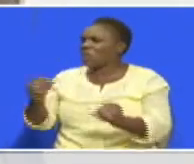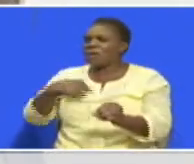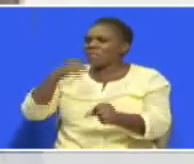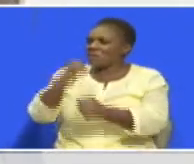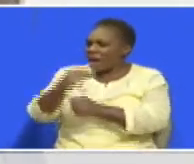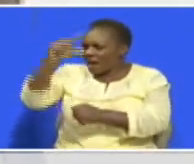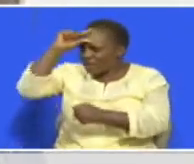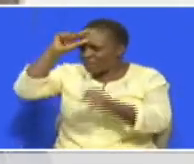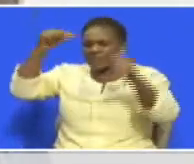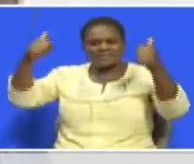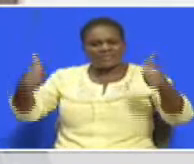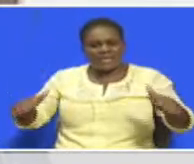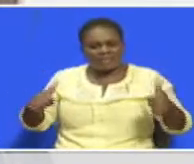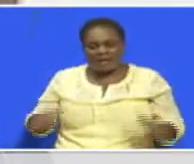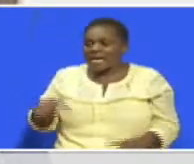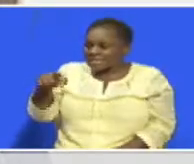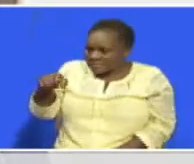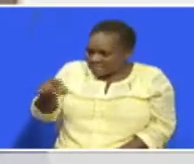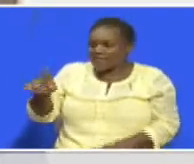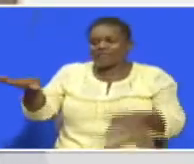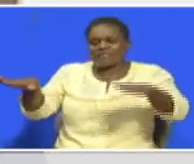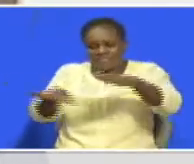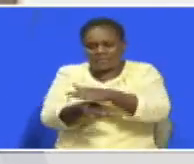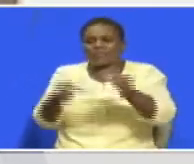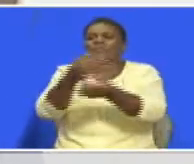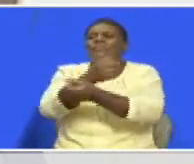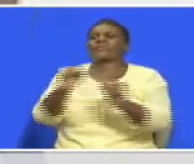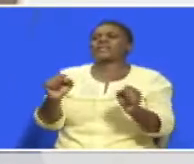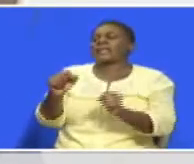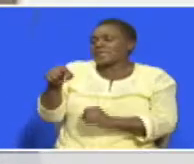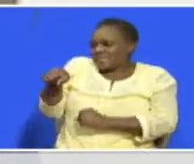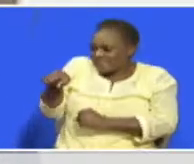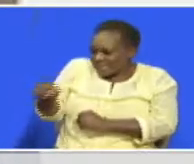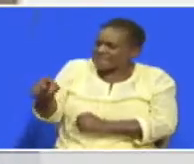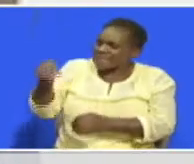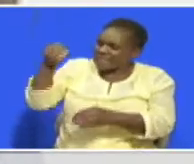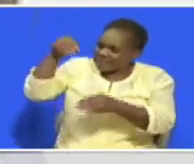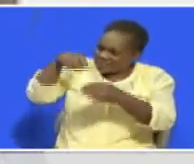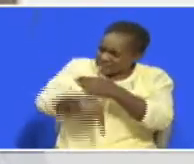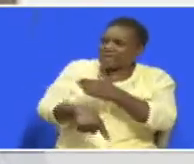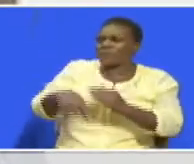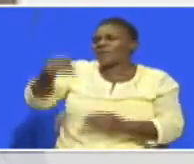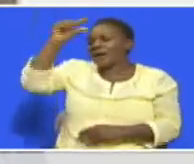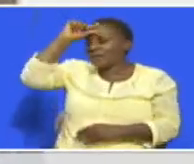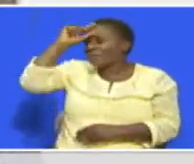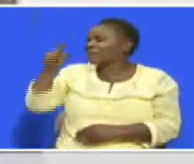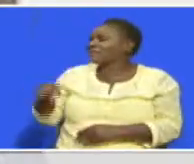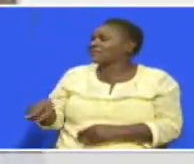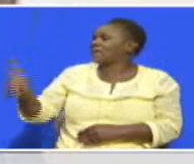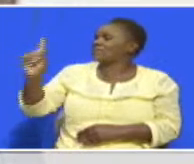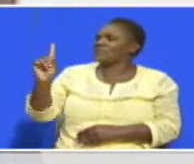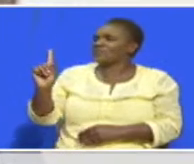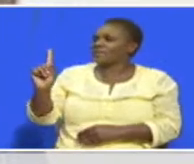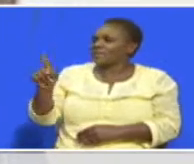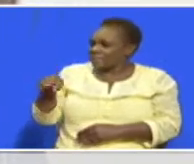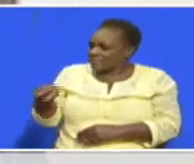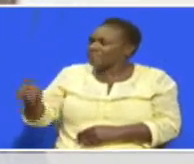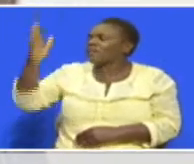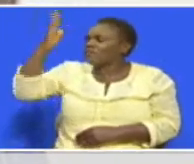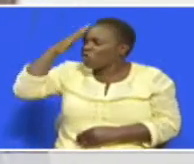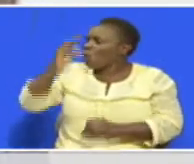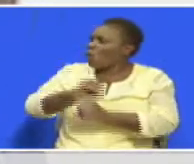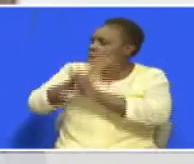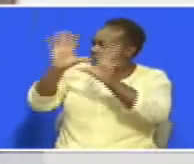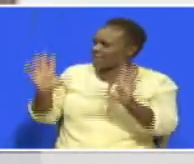worked for the government He is our deputy president He is the deep state And this is the exercise he knows